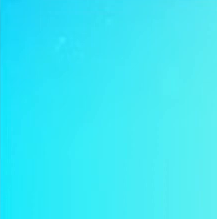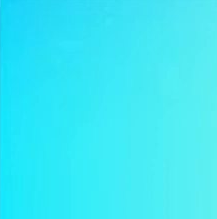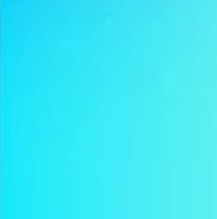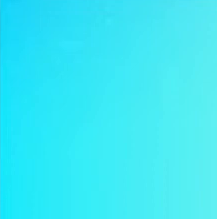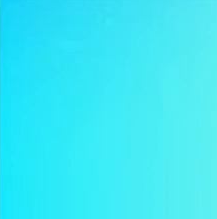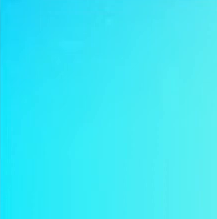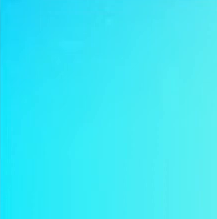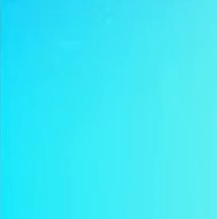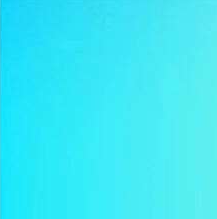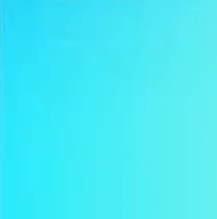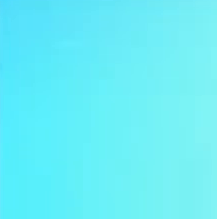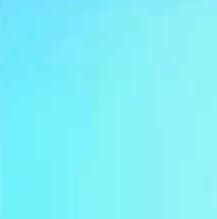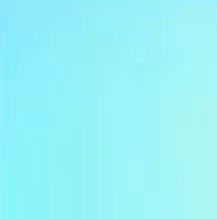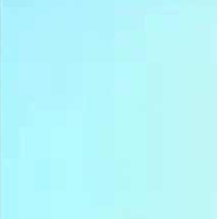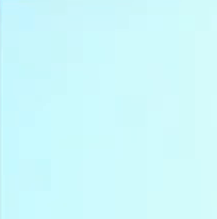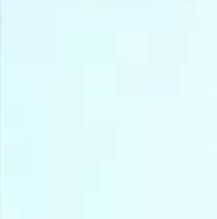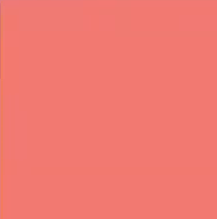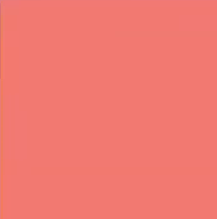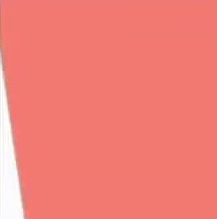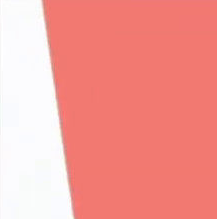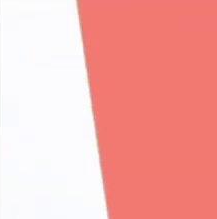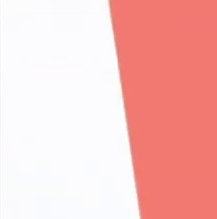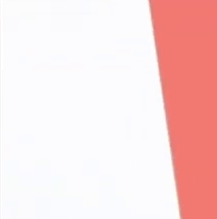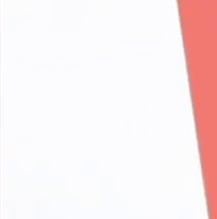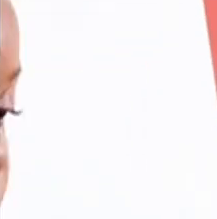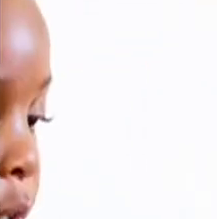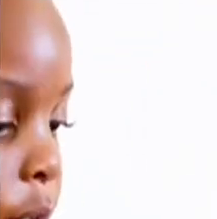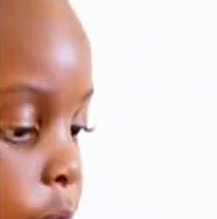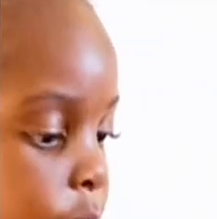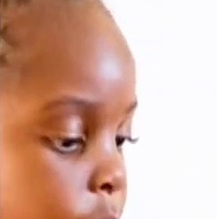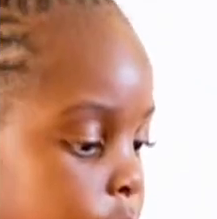God said. God